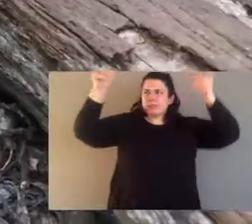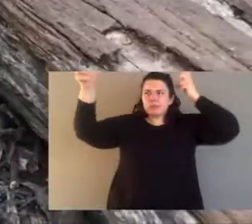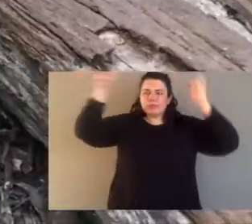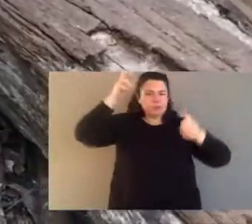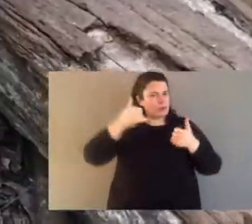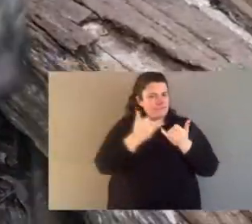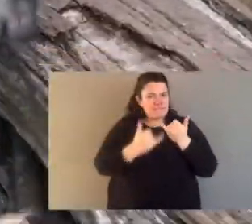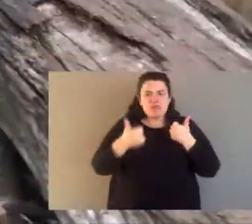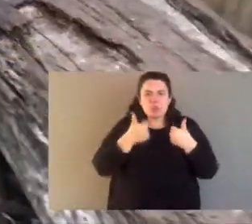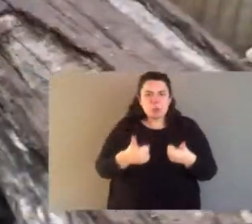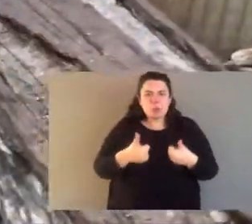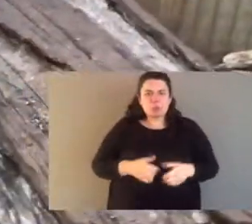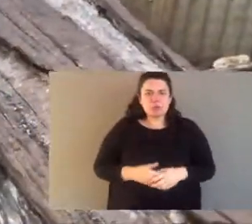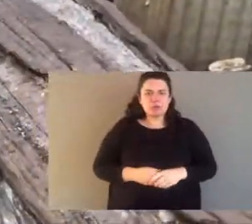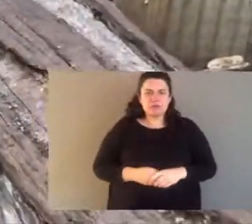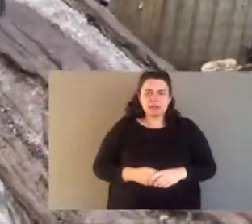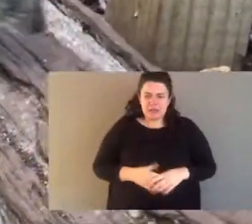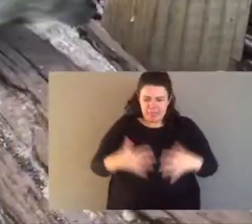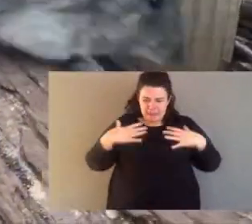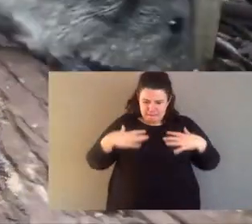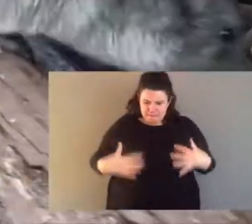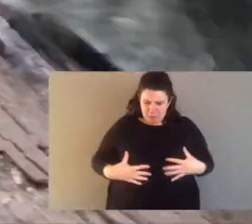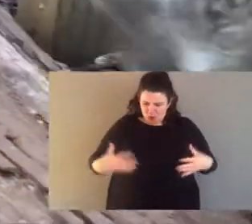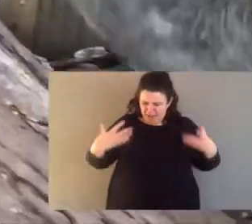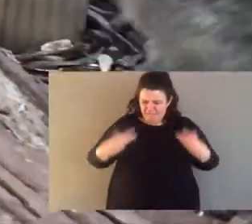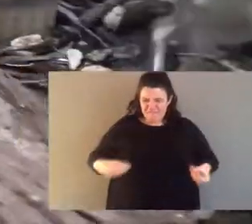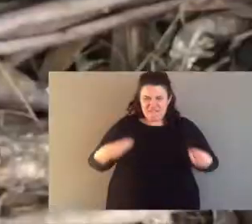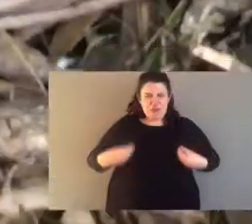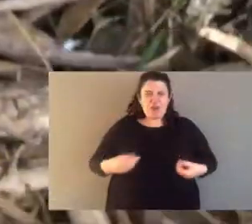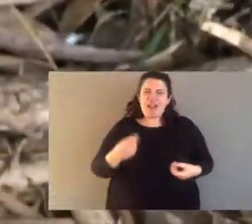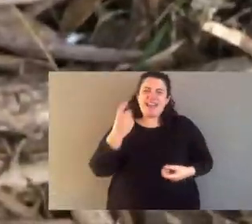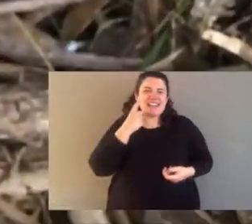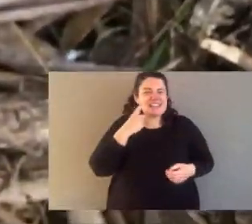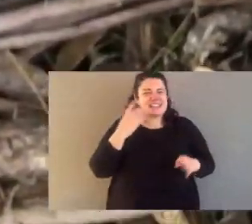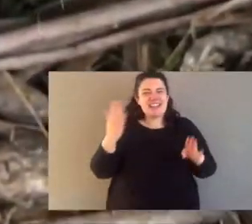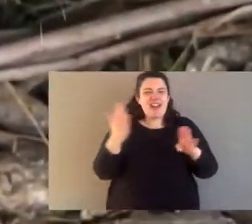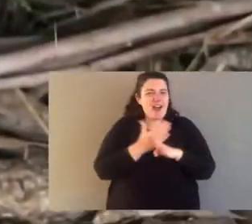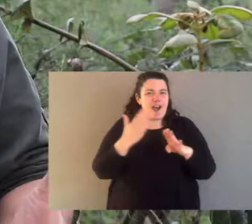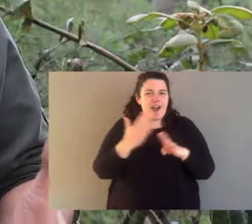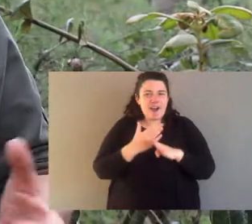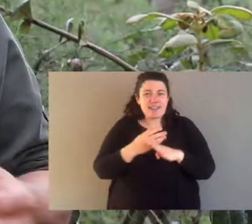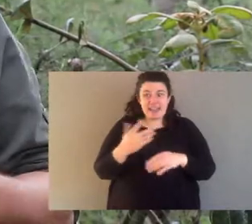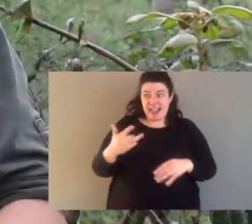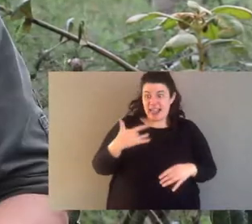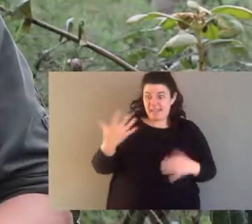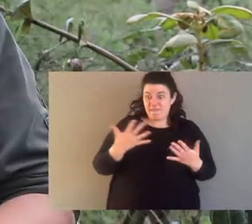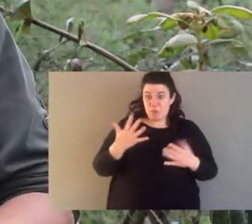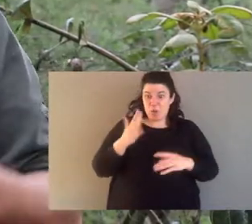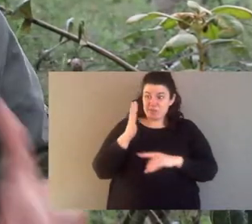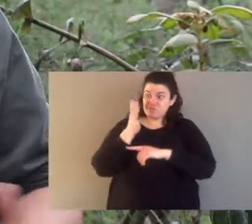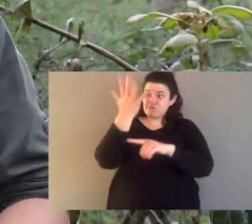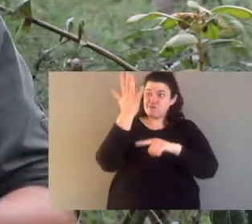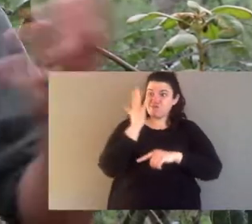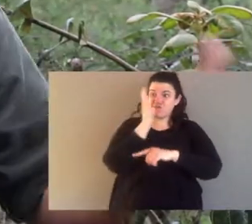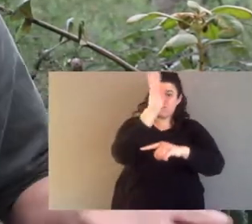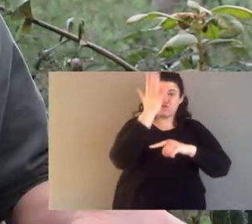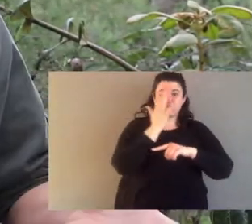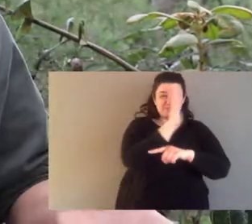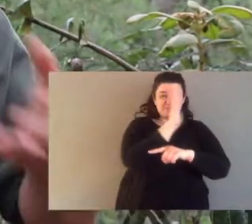well developed. They've got big ears to catch that sound. Now, their body and their fur is really basic camouflage. They live in